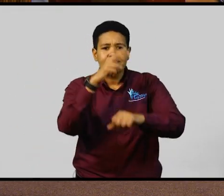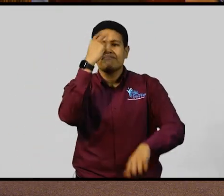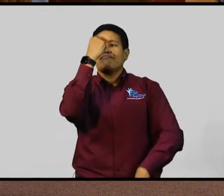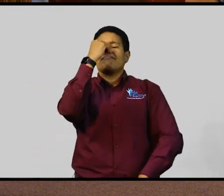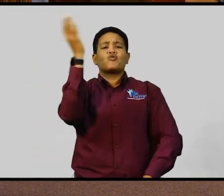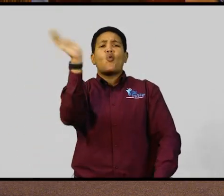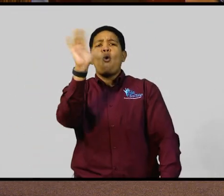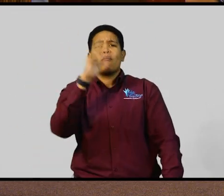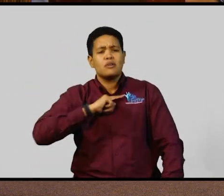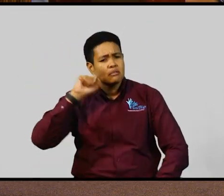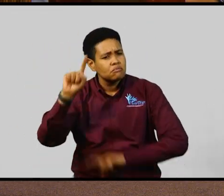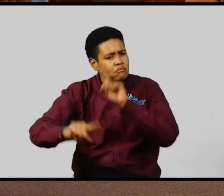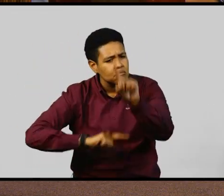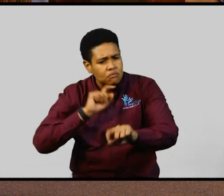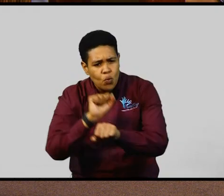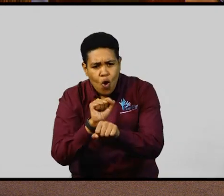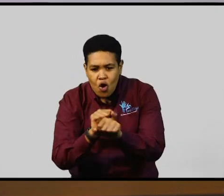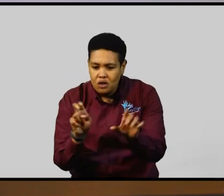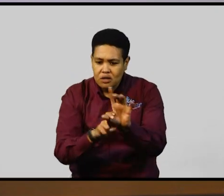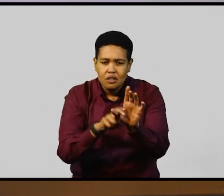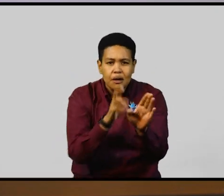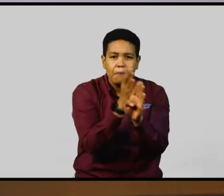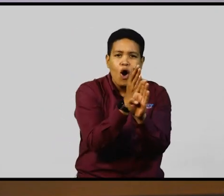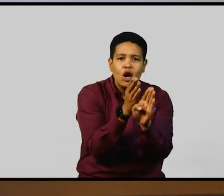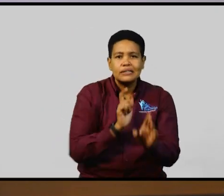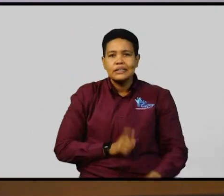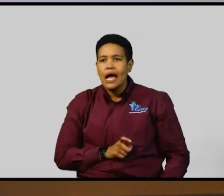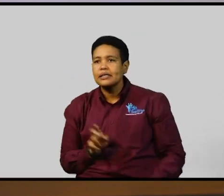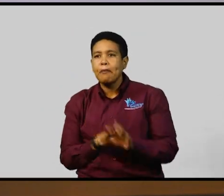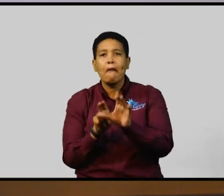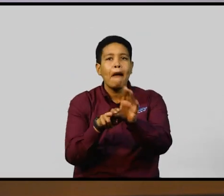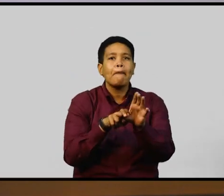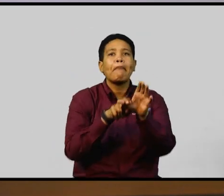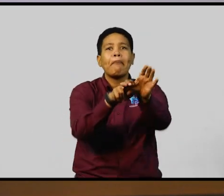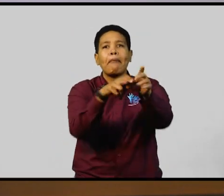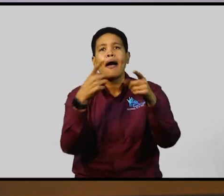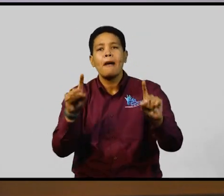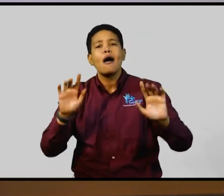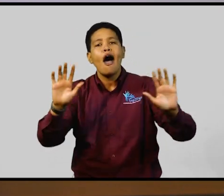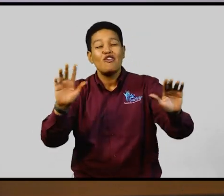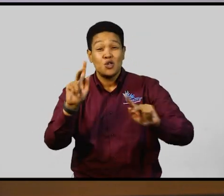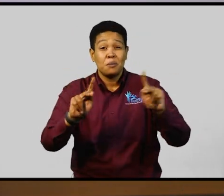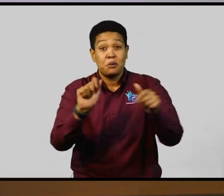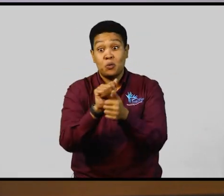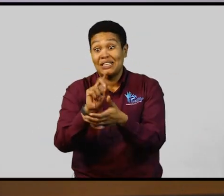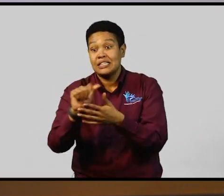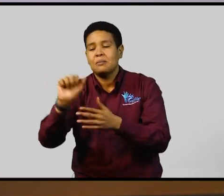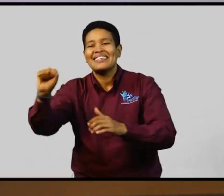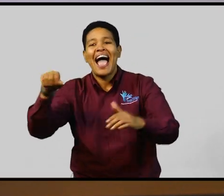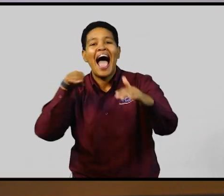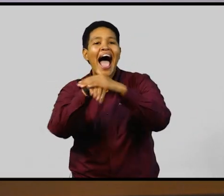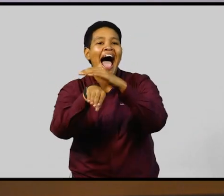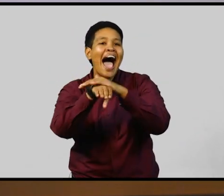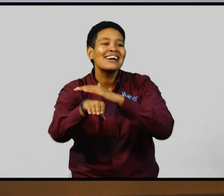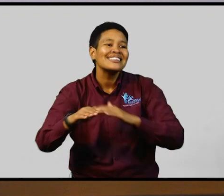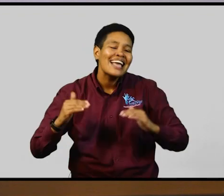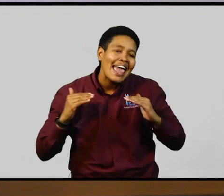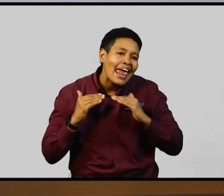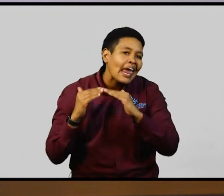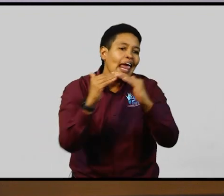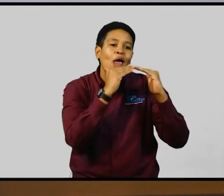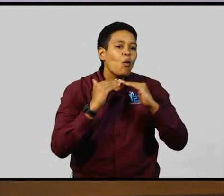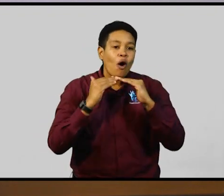up the transportation and housing space so that persons with disabilities can access them on an equal basis